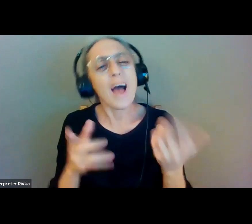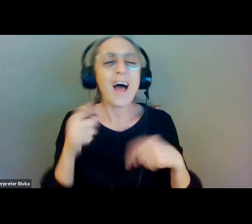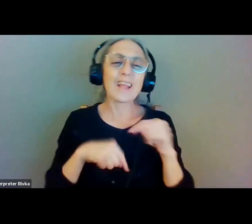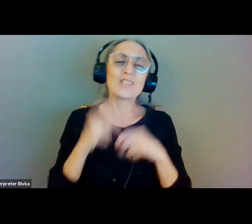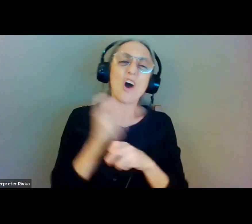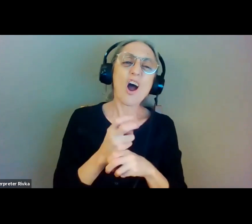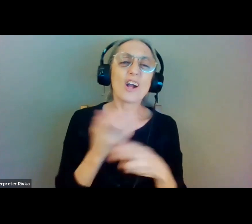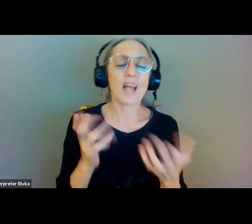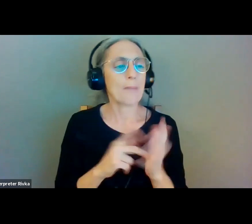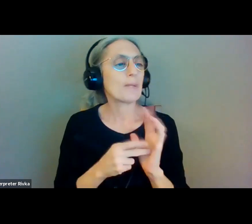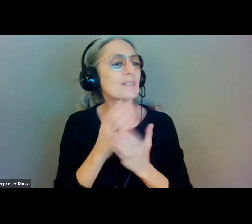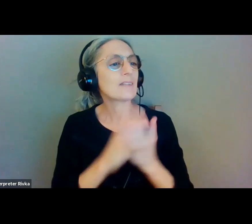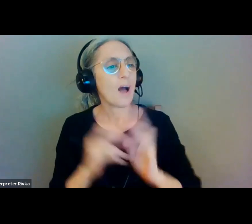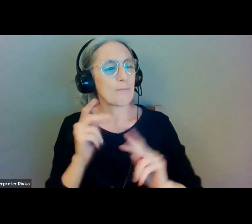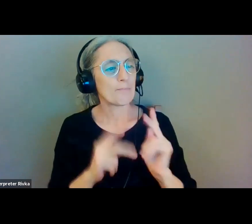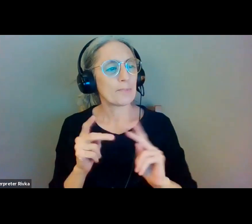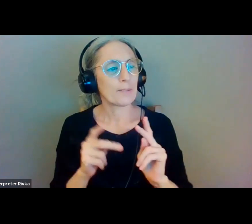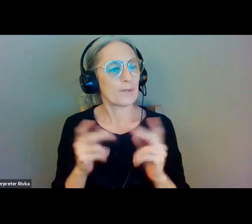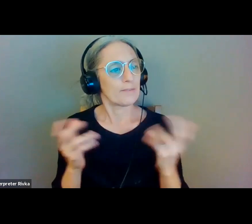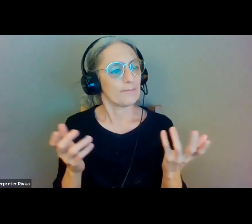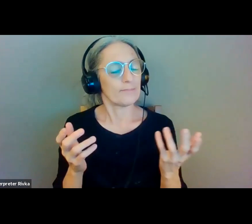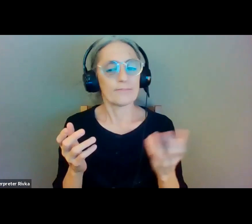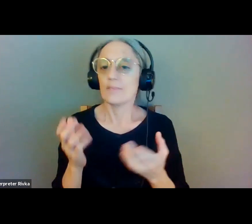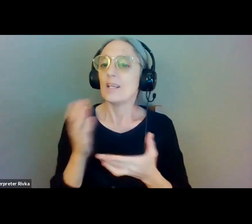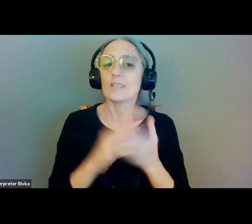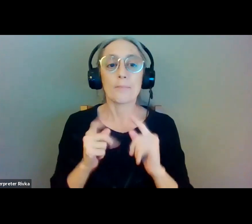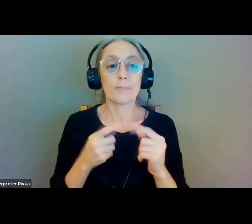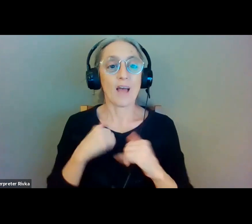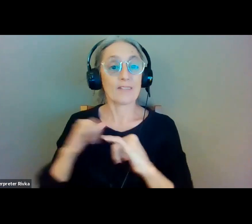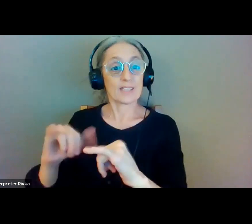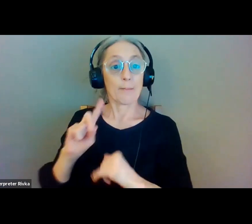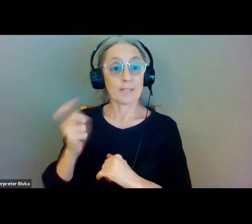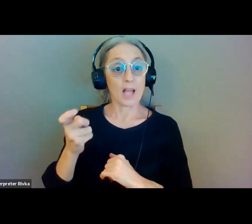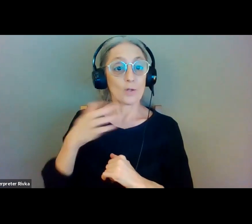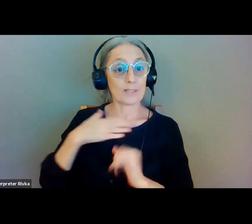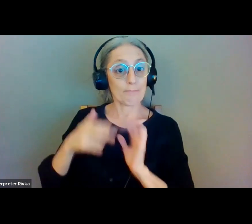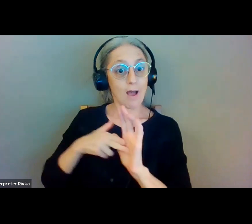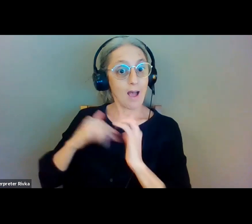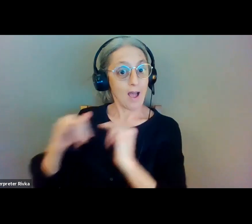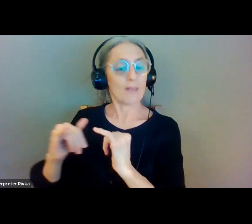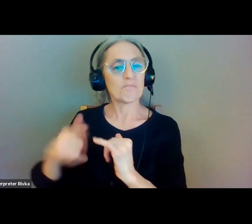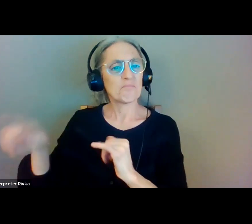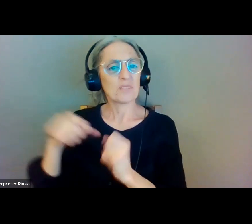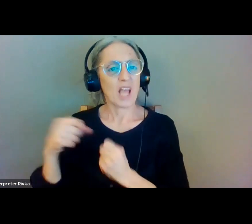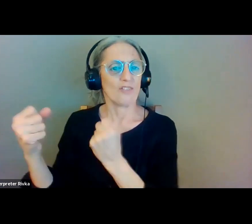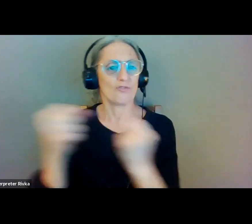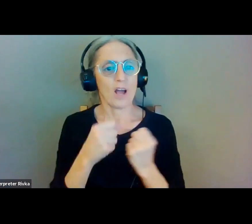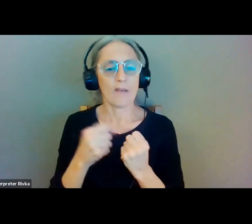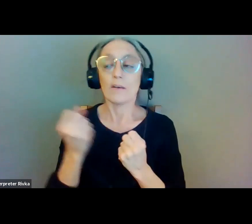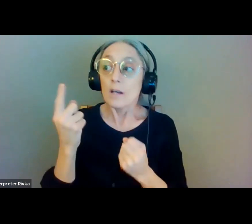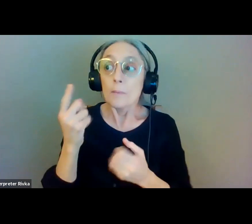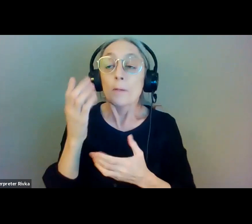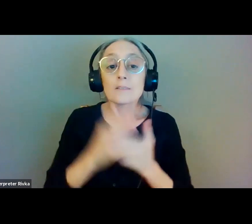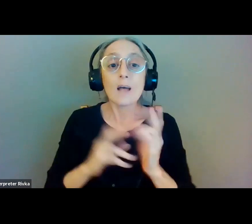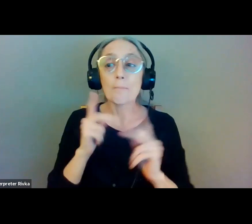people with diagnoses like mine who drive the ones i've met have needed lots and lots of instruction which